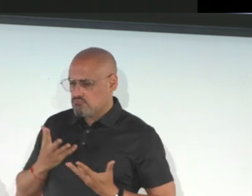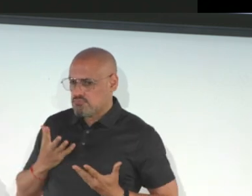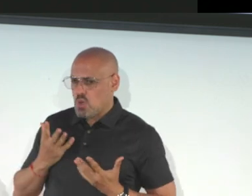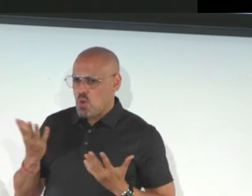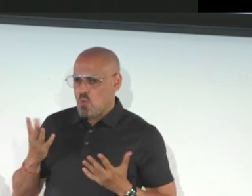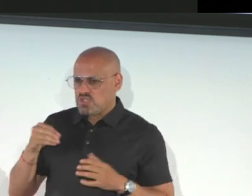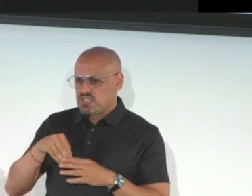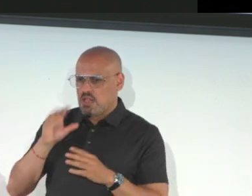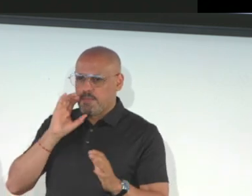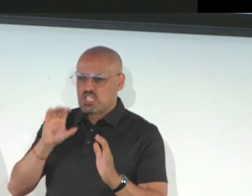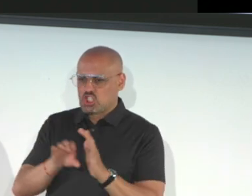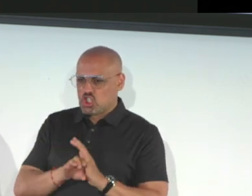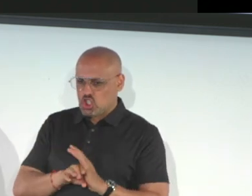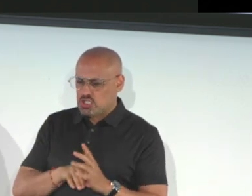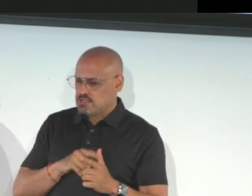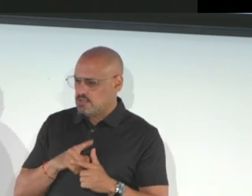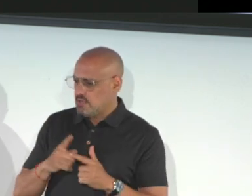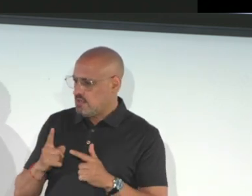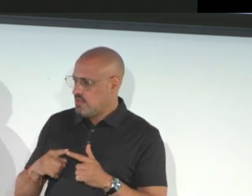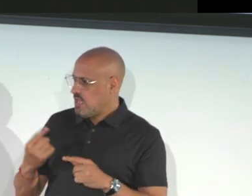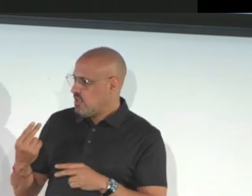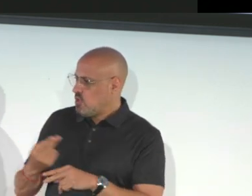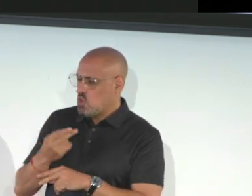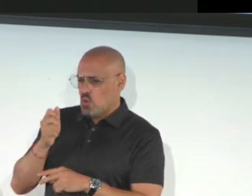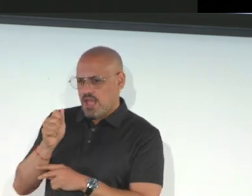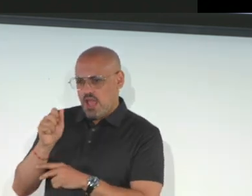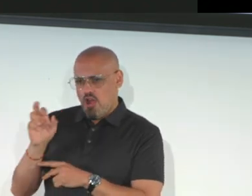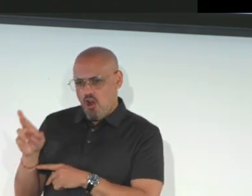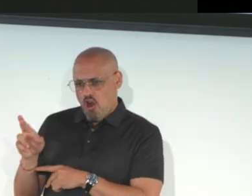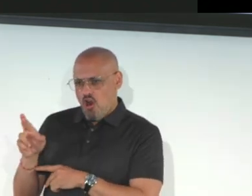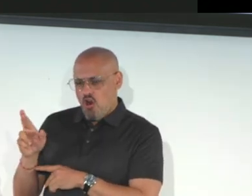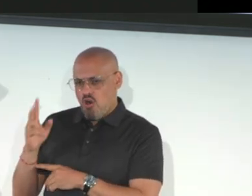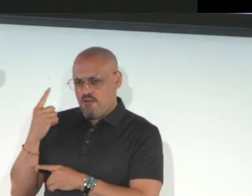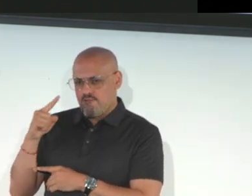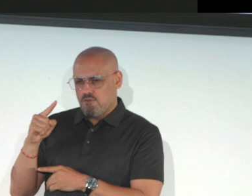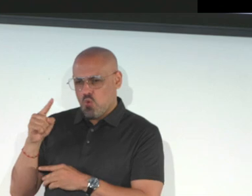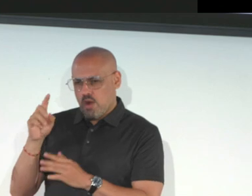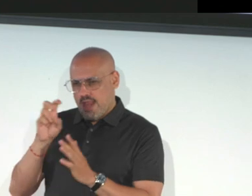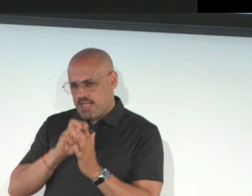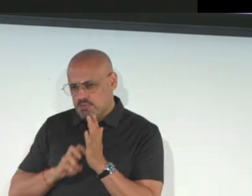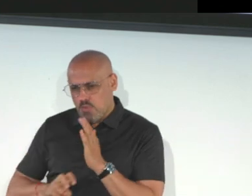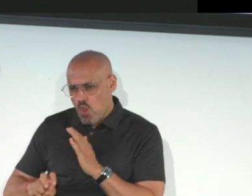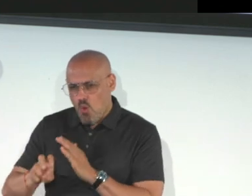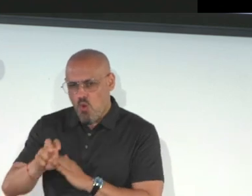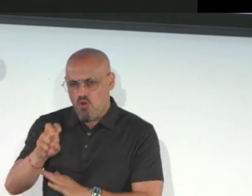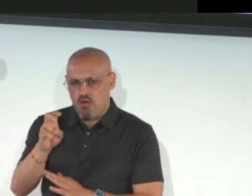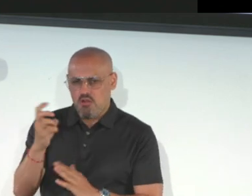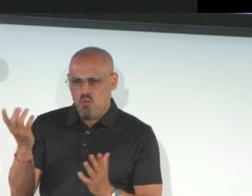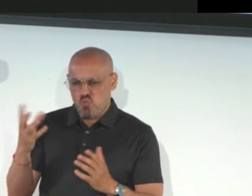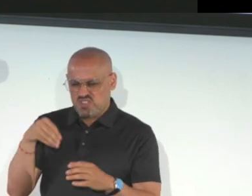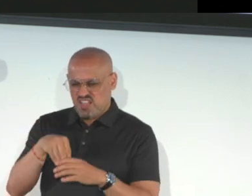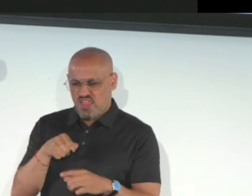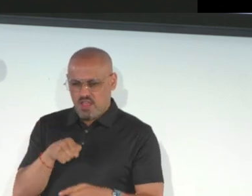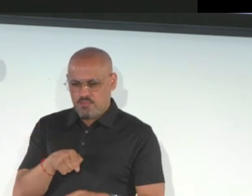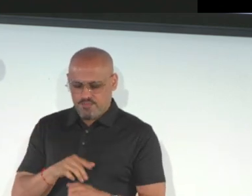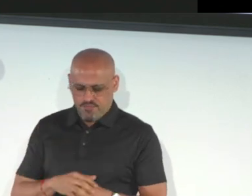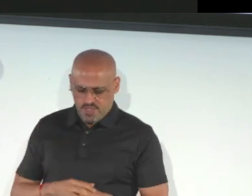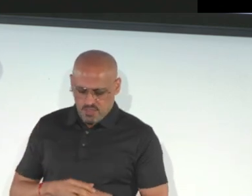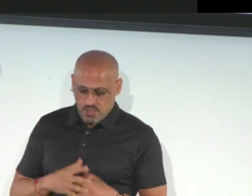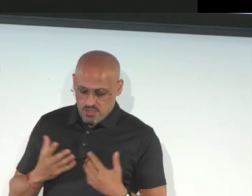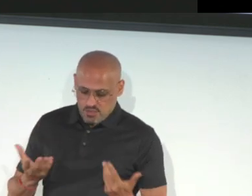AI component will tell us what is on the picture and then we will use AR to explore